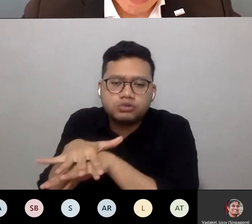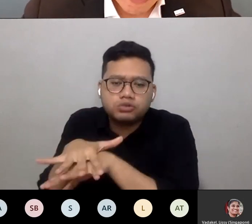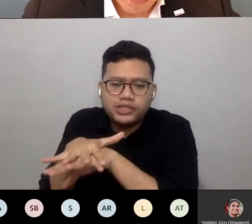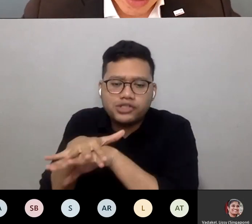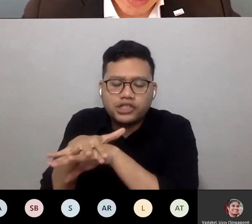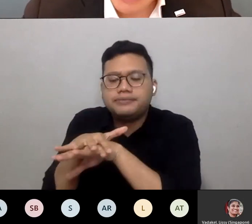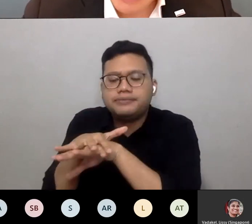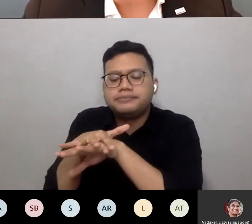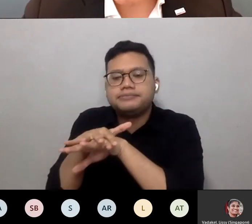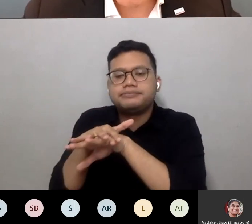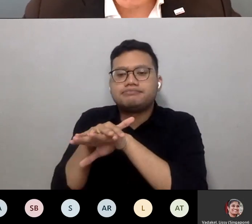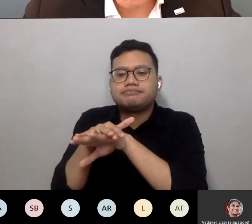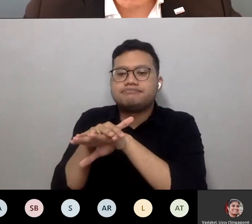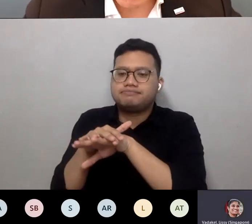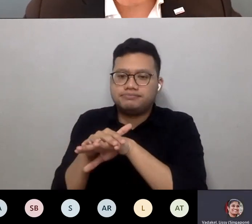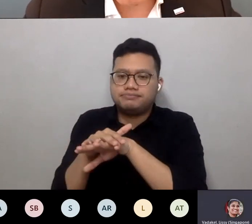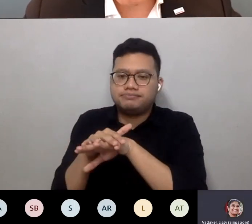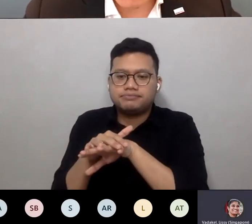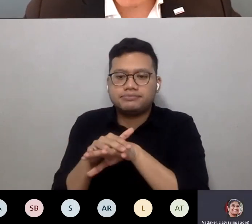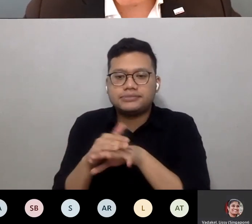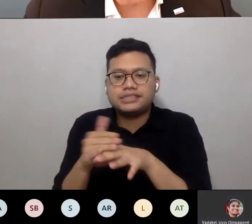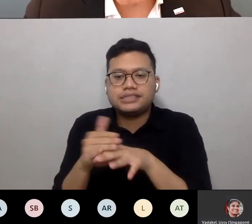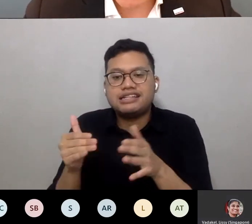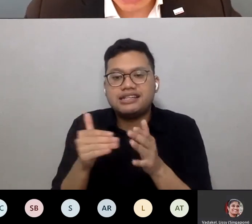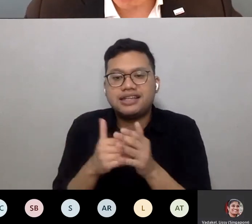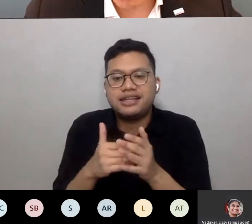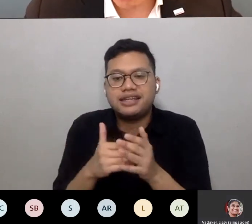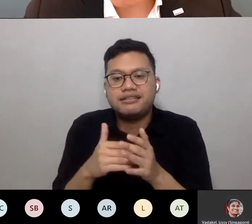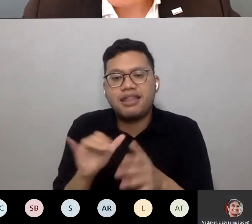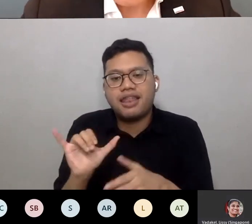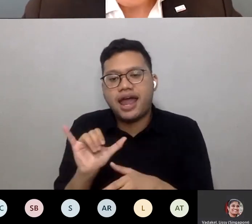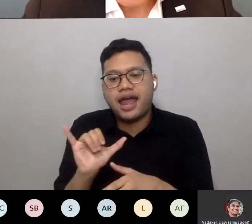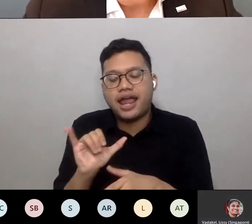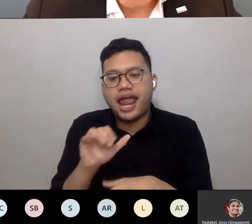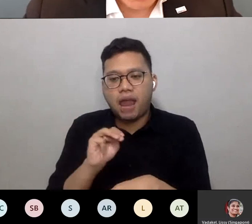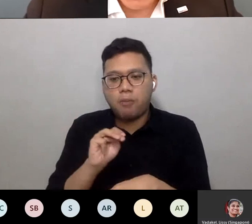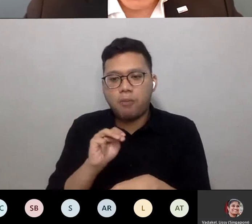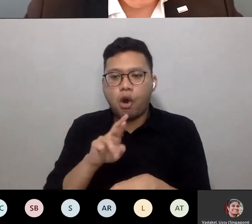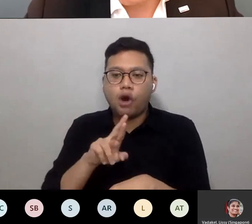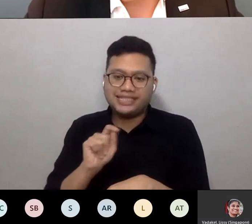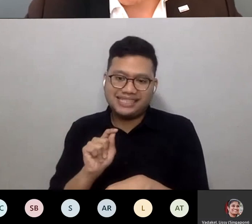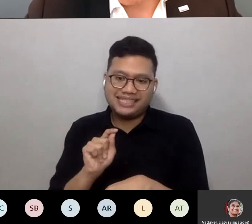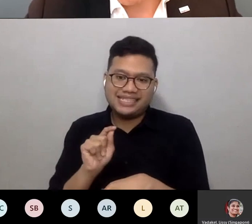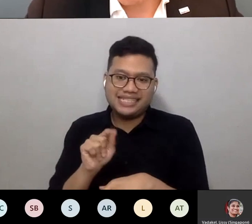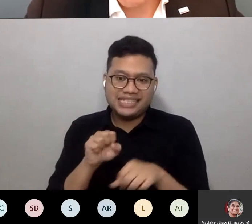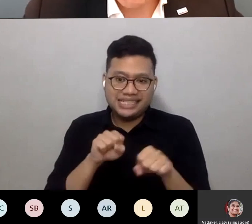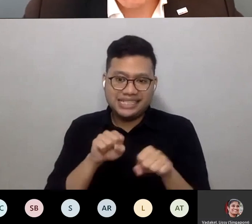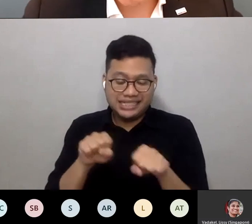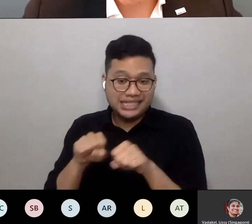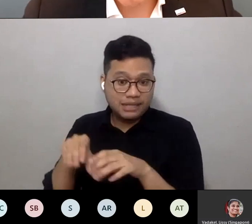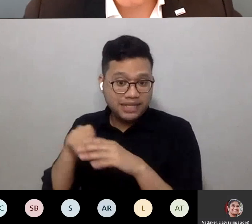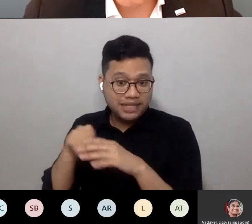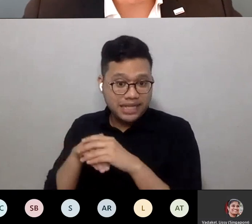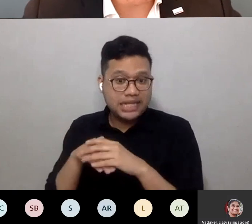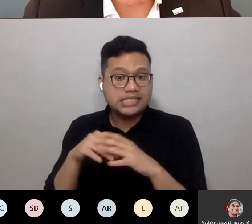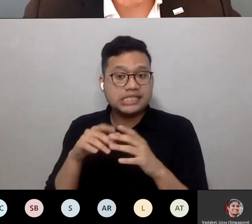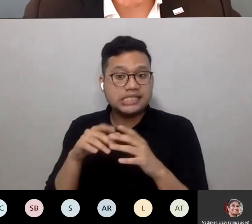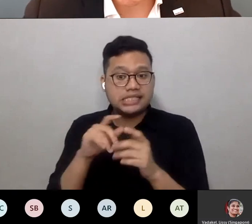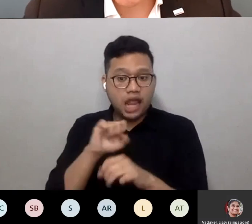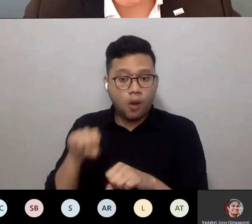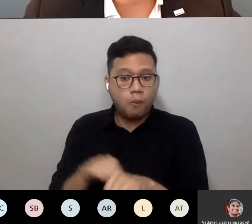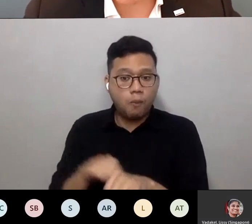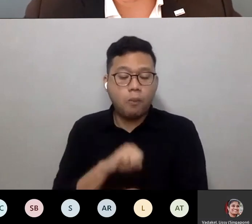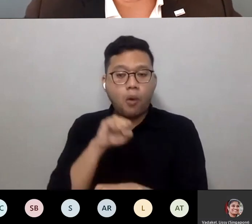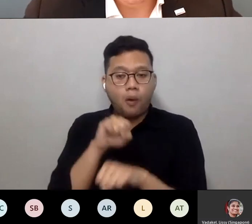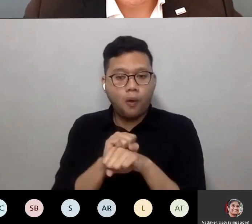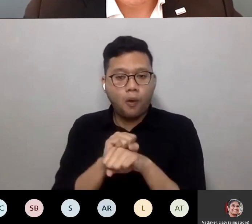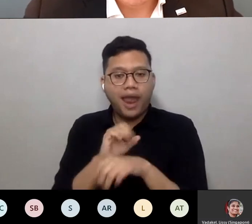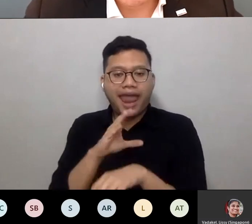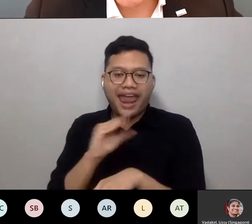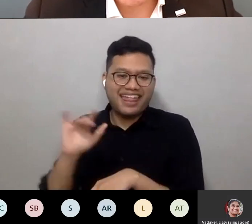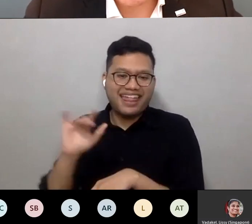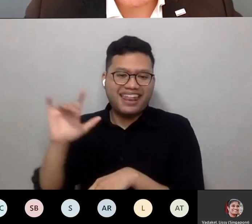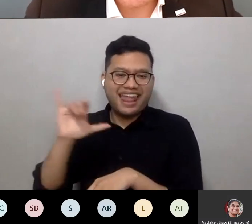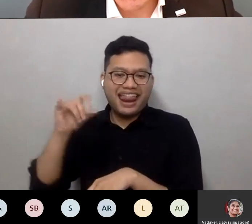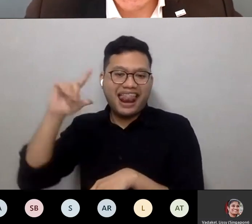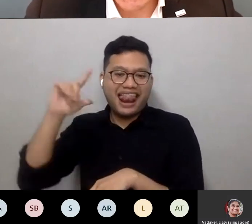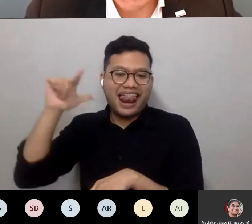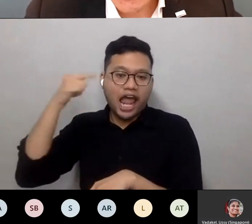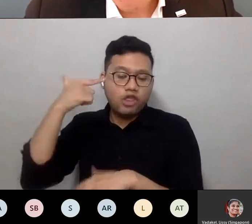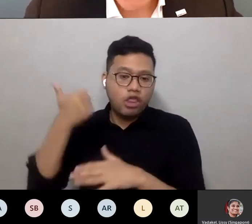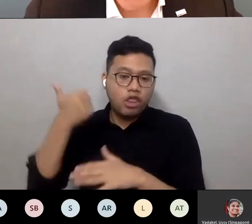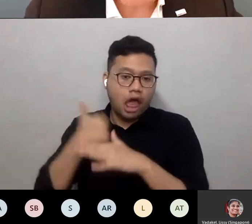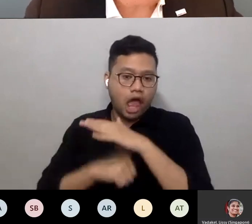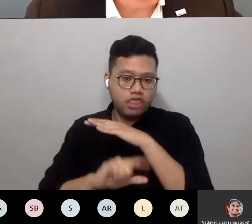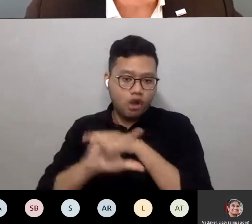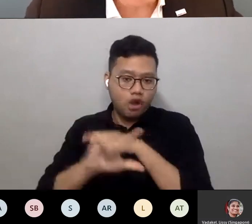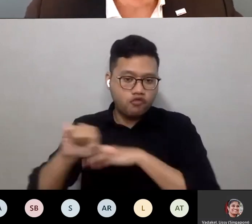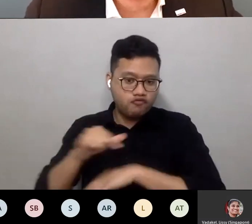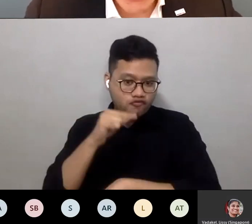the MRT system in Singapore and arguably the London Underground system in